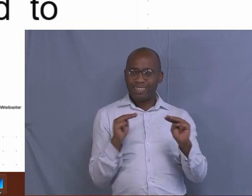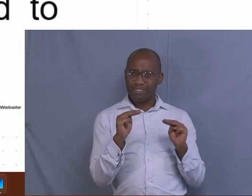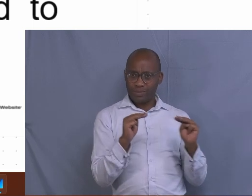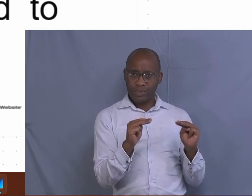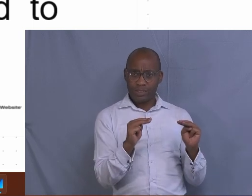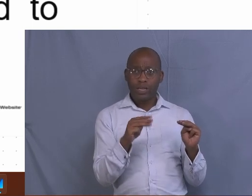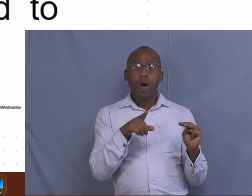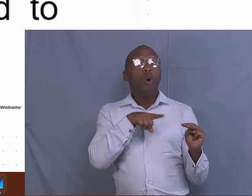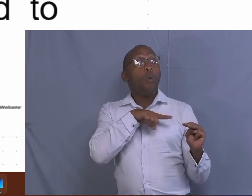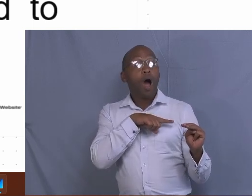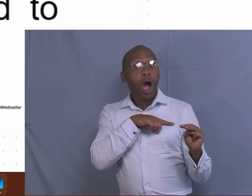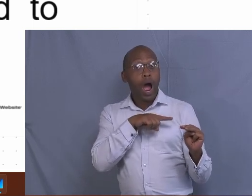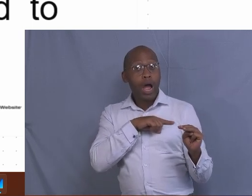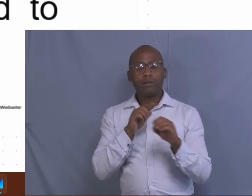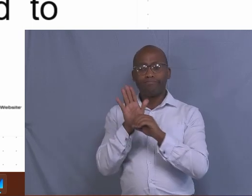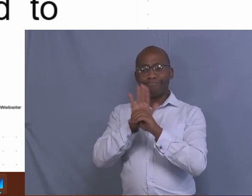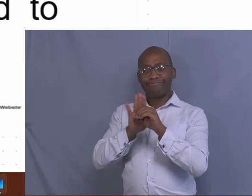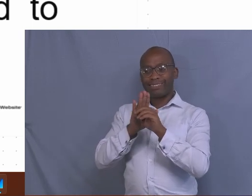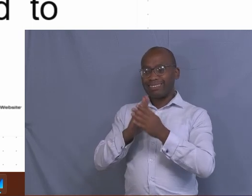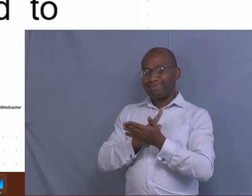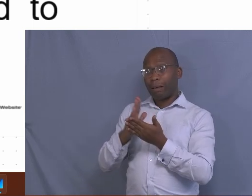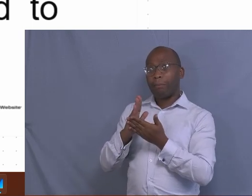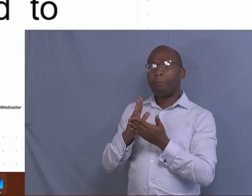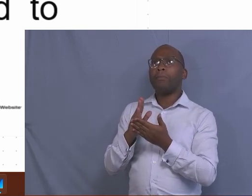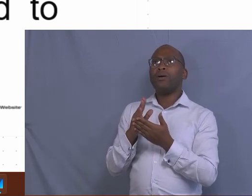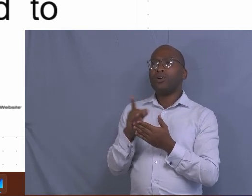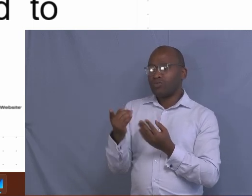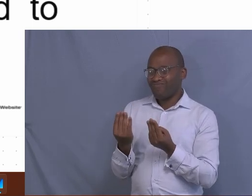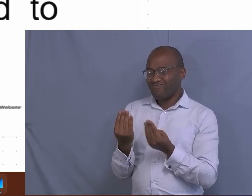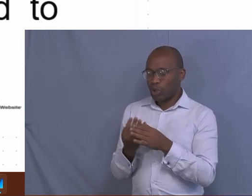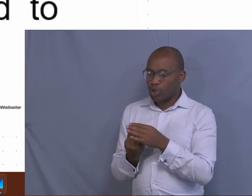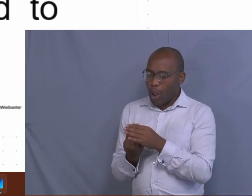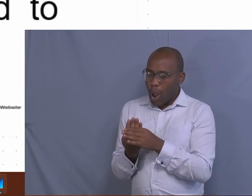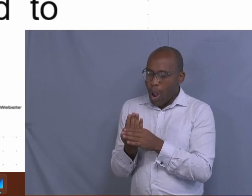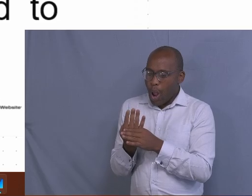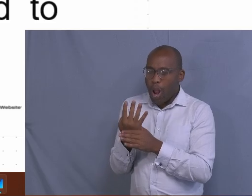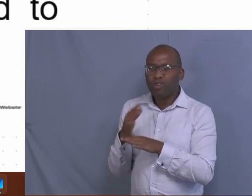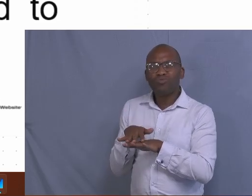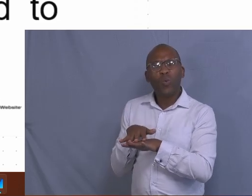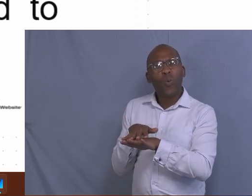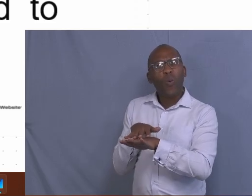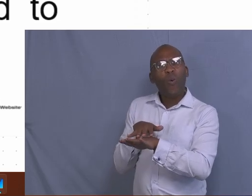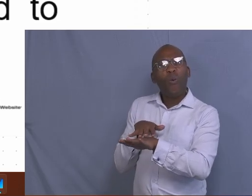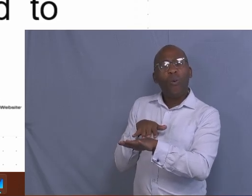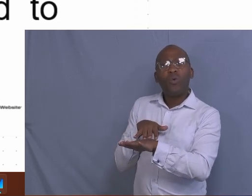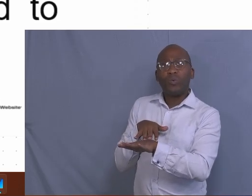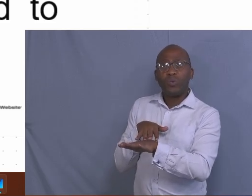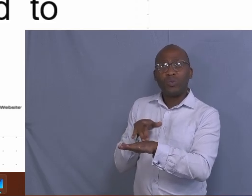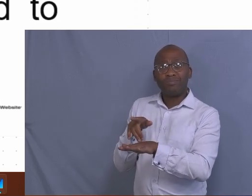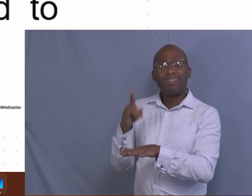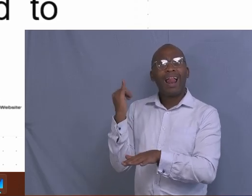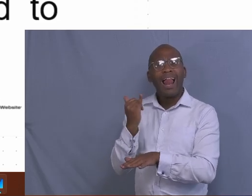seasons where the grass grows slowly, such as in winter season. That's why we have to make kems as